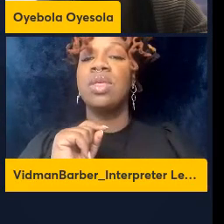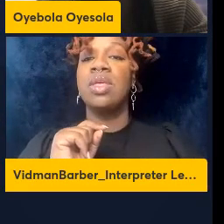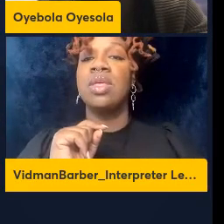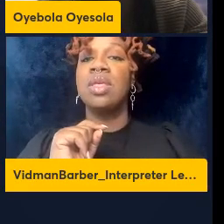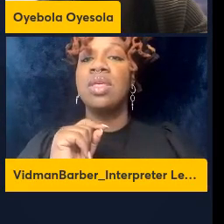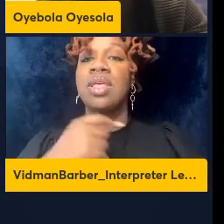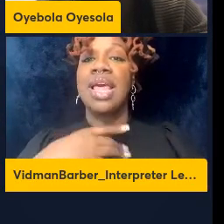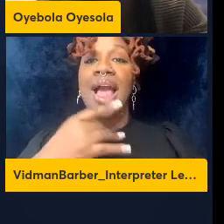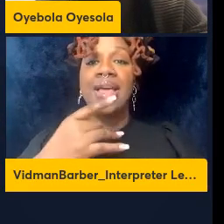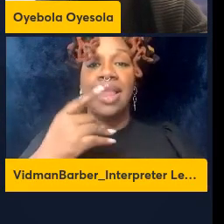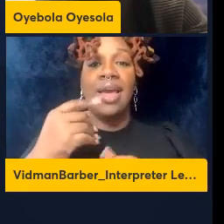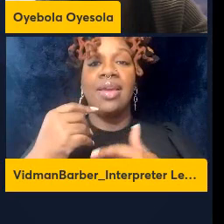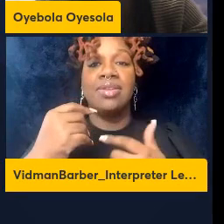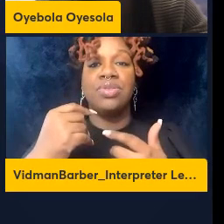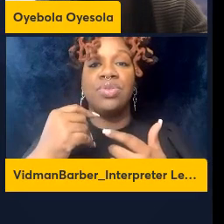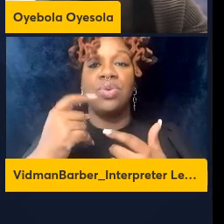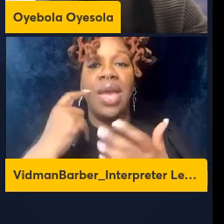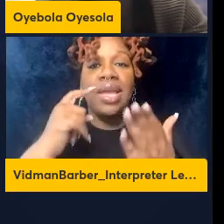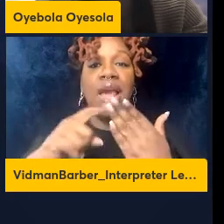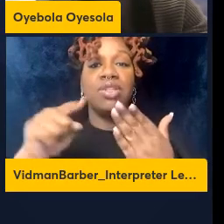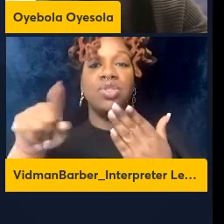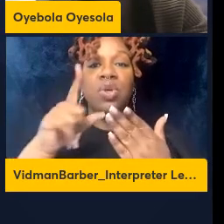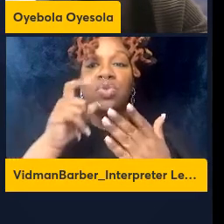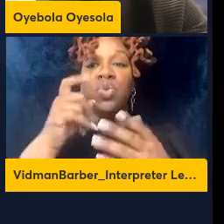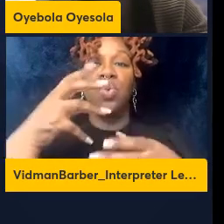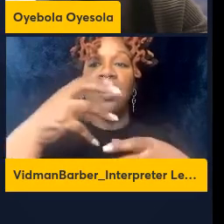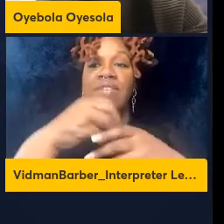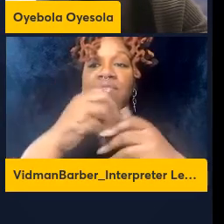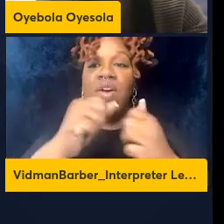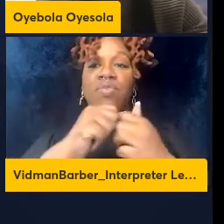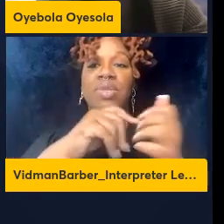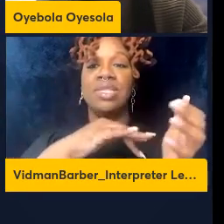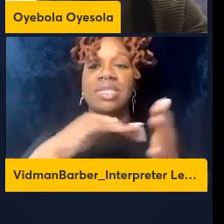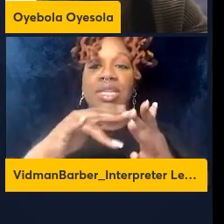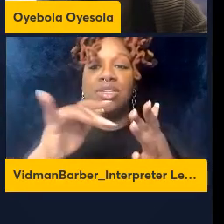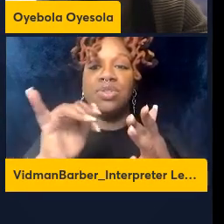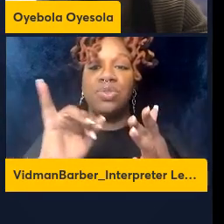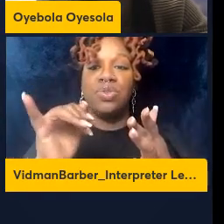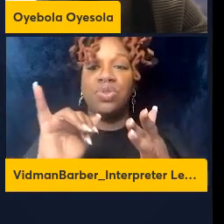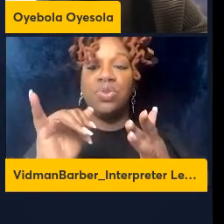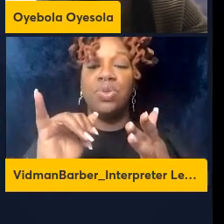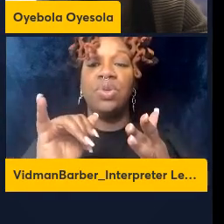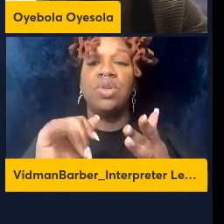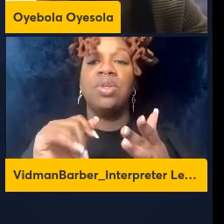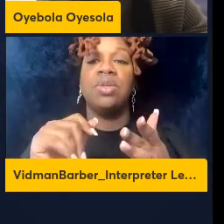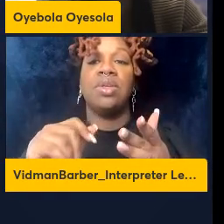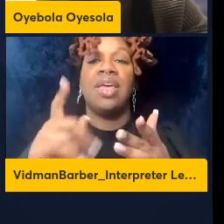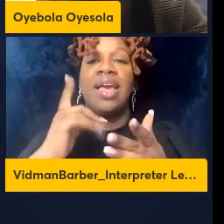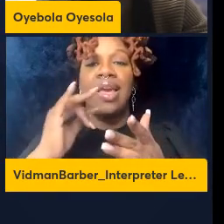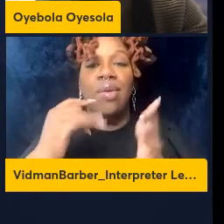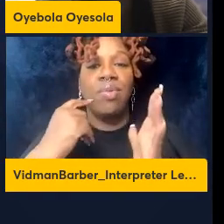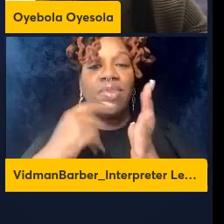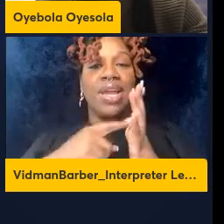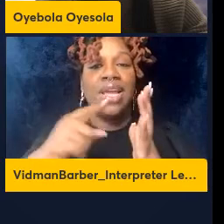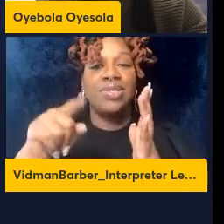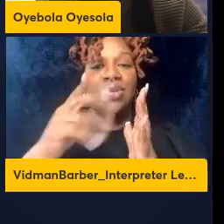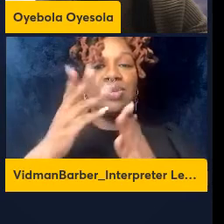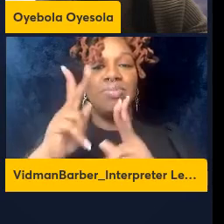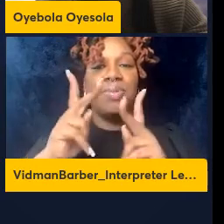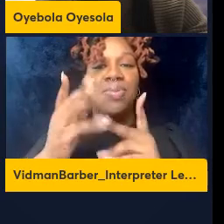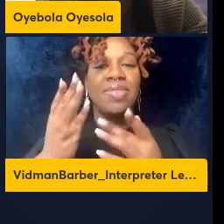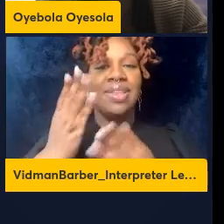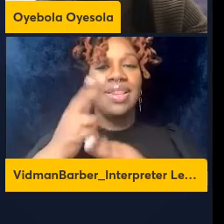took part in the study and then as well as our collaborator Andrew Graham and Halleck Downing at